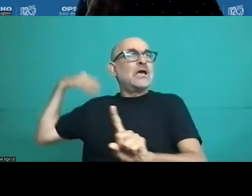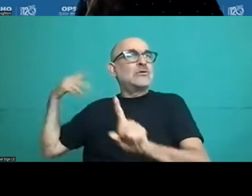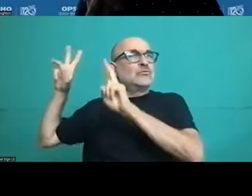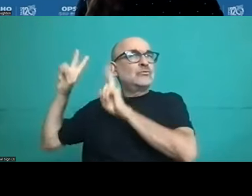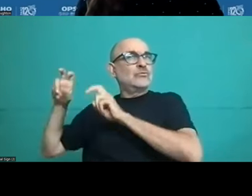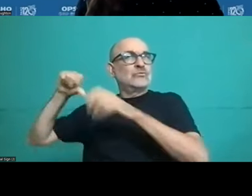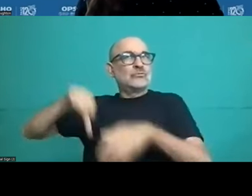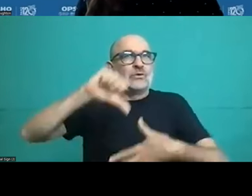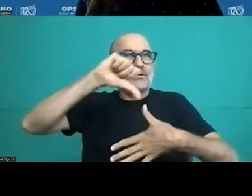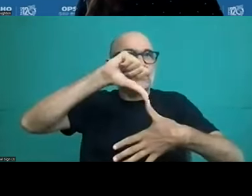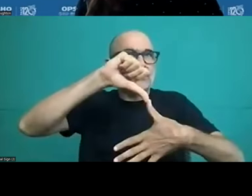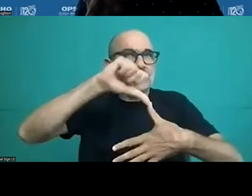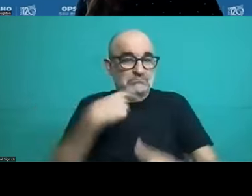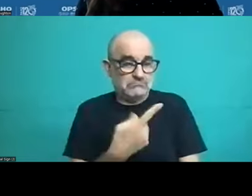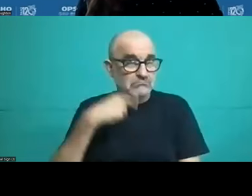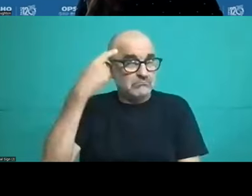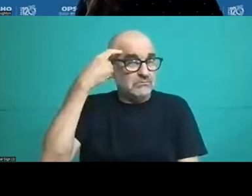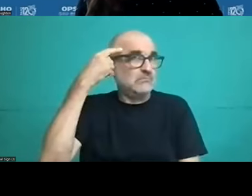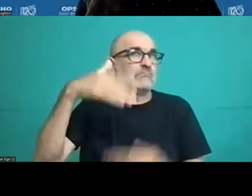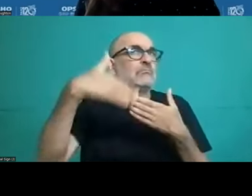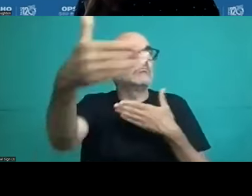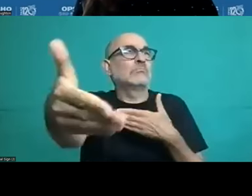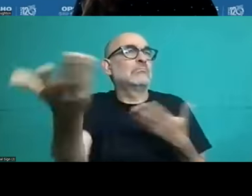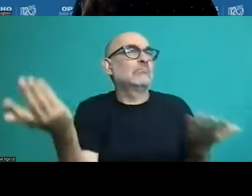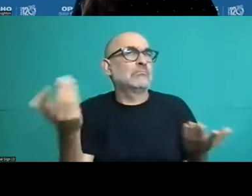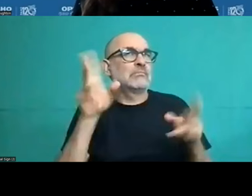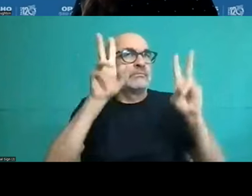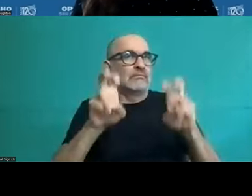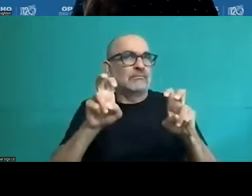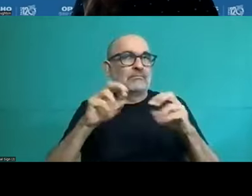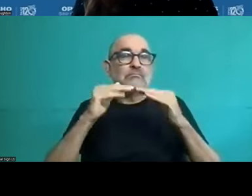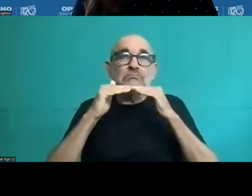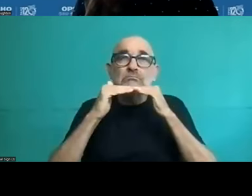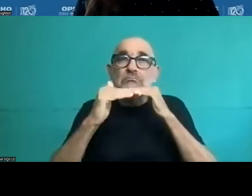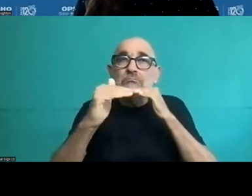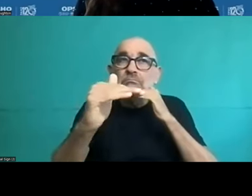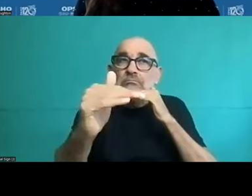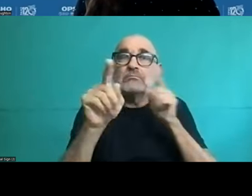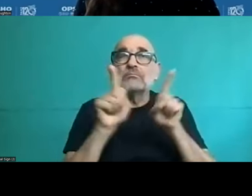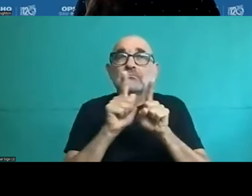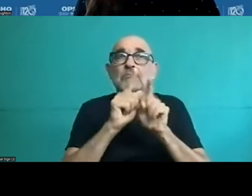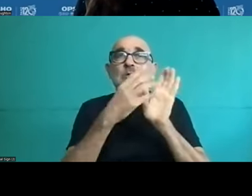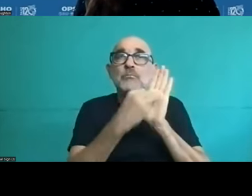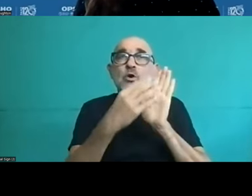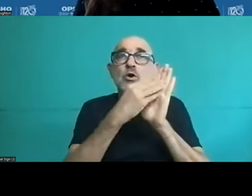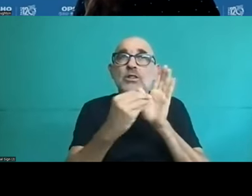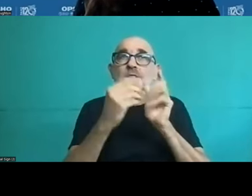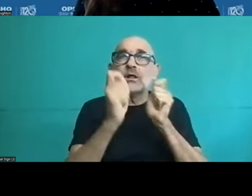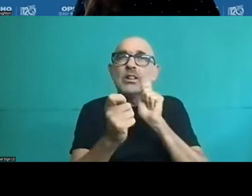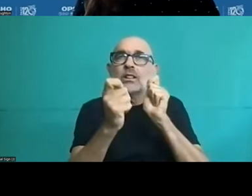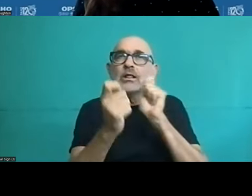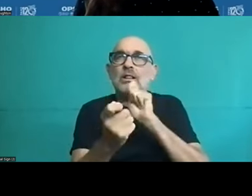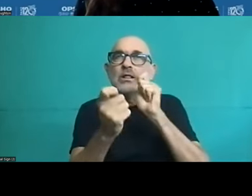evolving and they haven't required new changes and